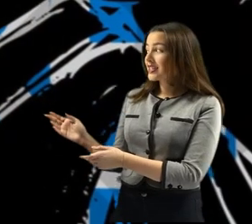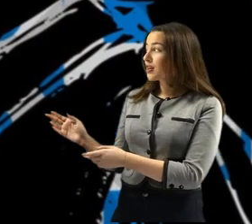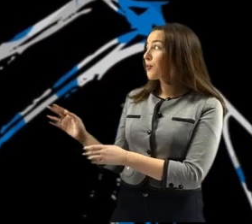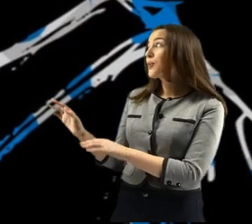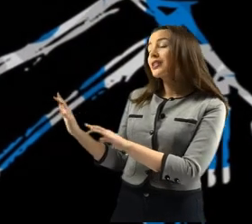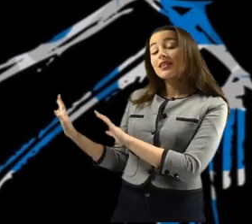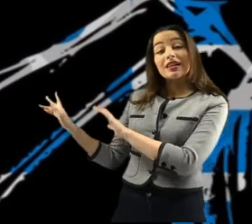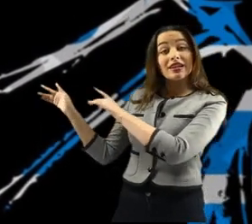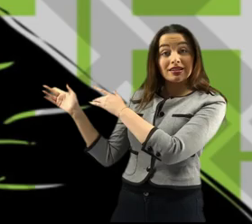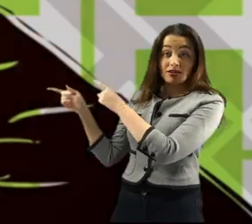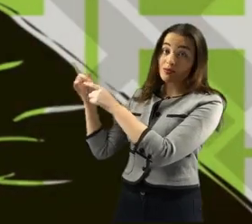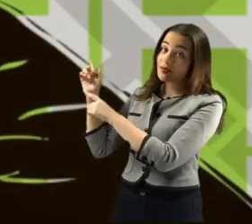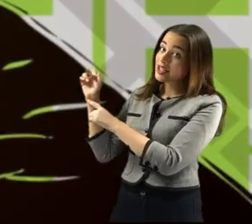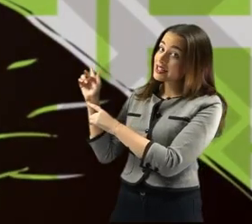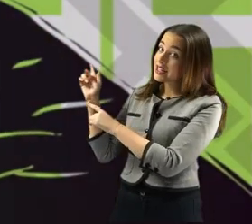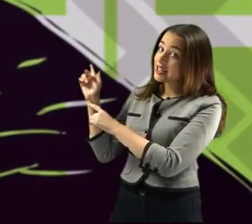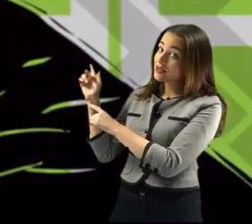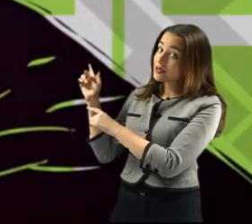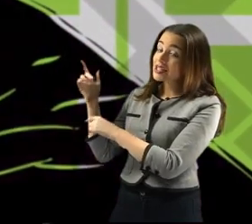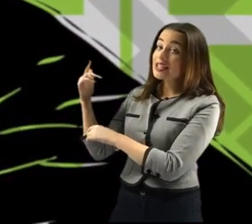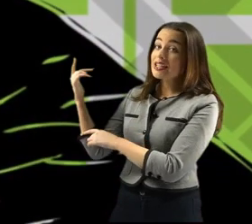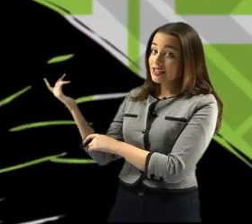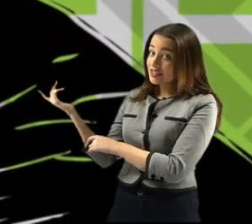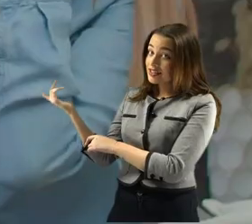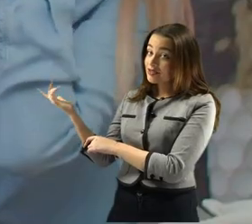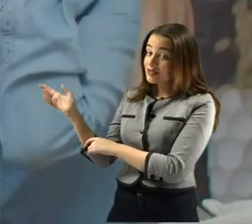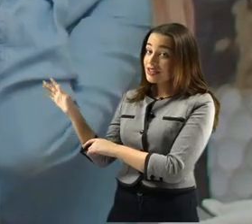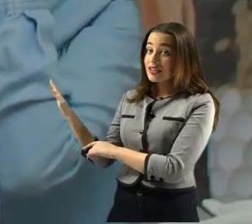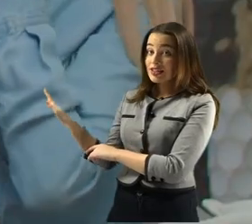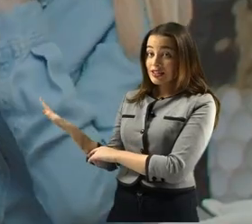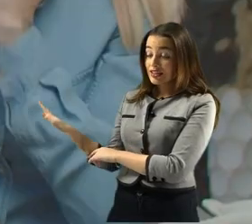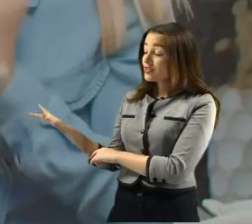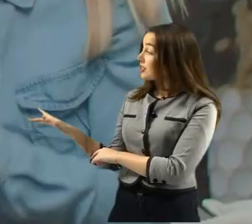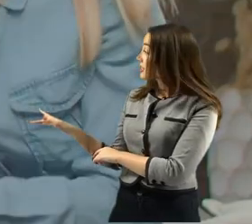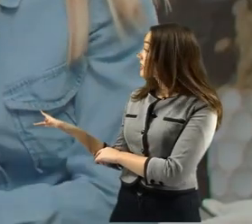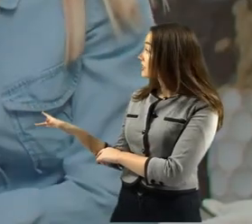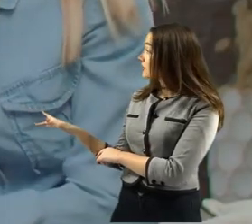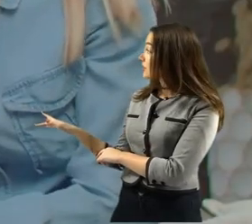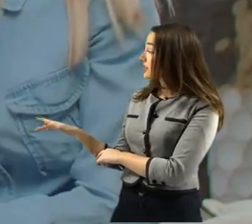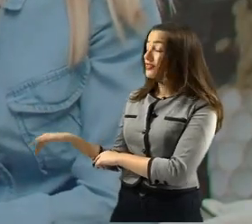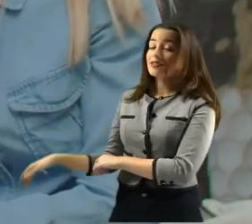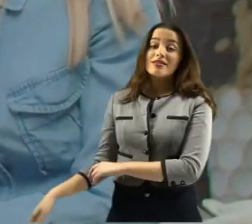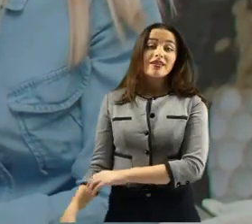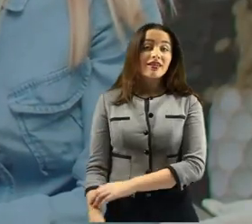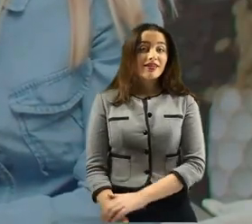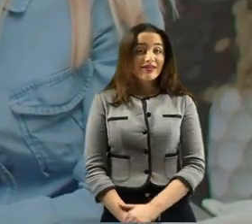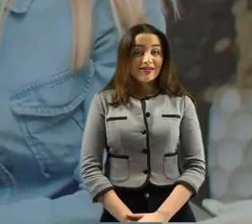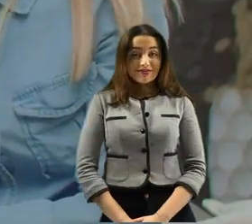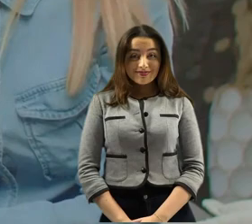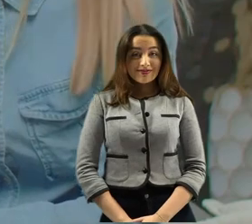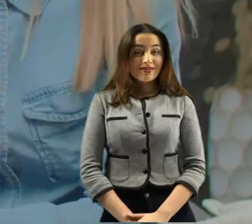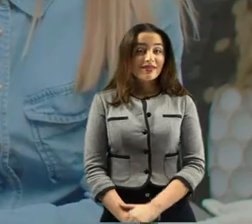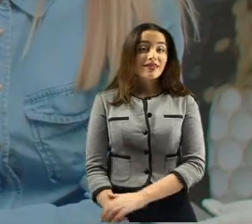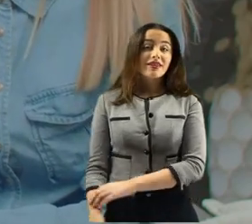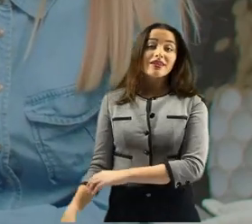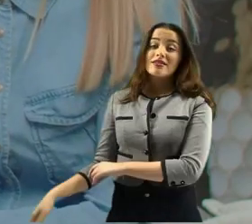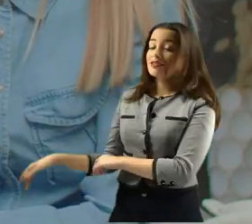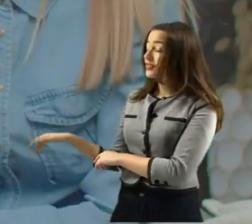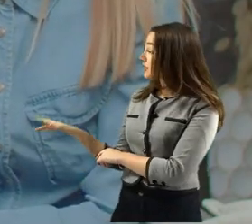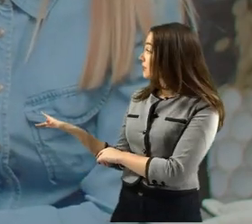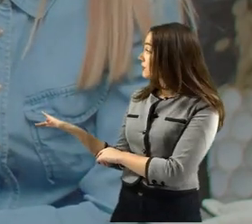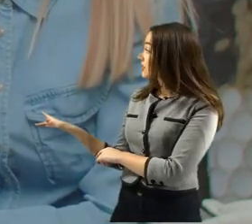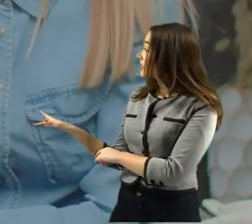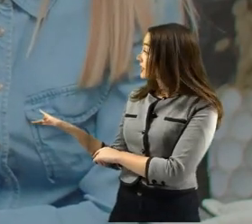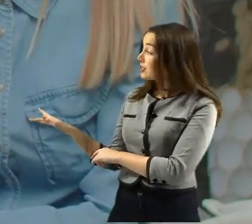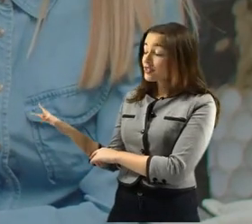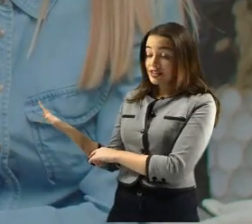is where it gets fascinating. Sign language is a spatial and visual language. It's not linear like spoken languages. It's three-dimensional, dynamic,